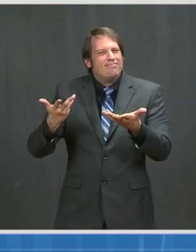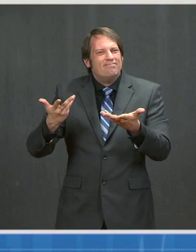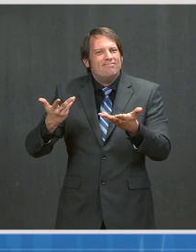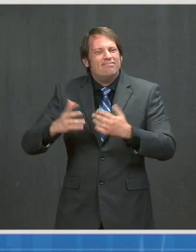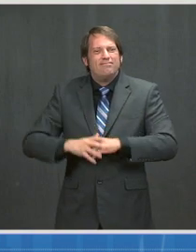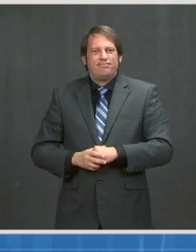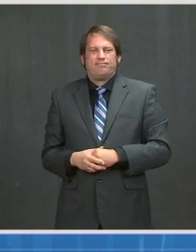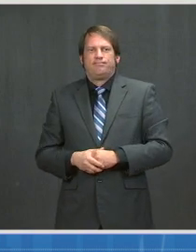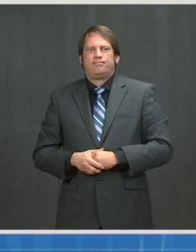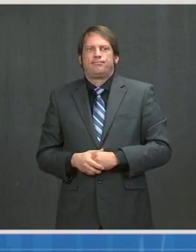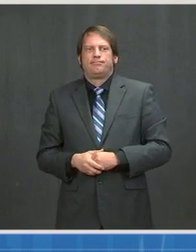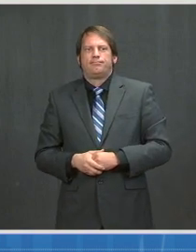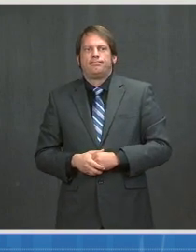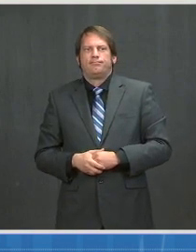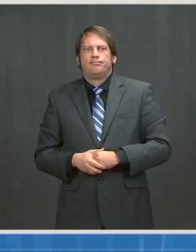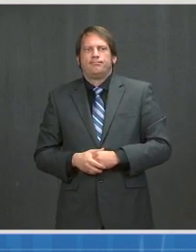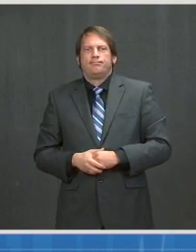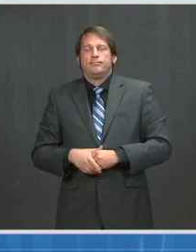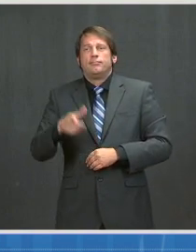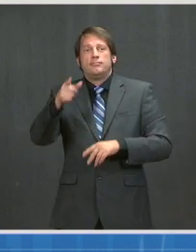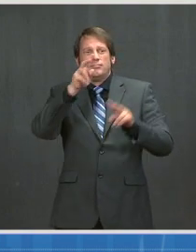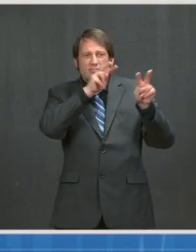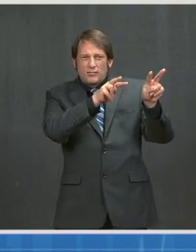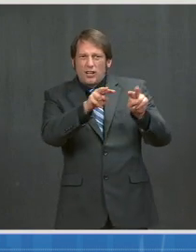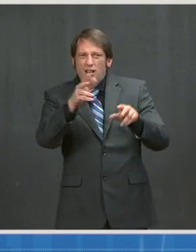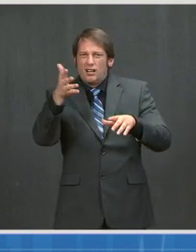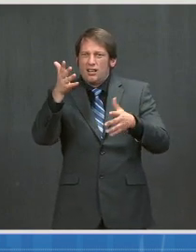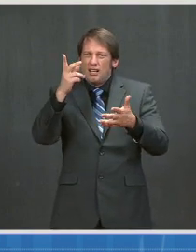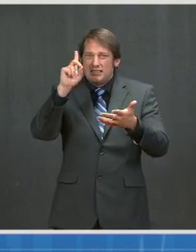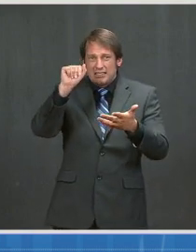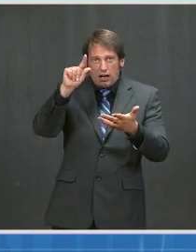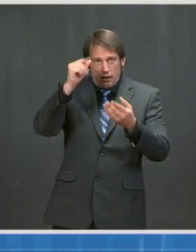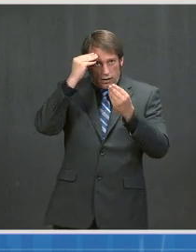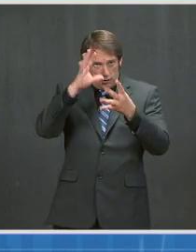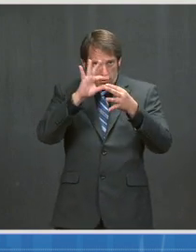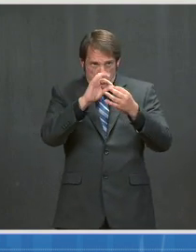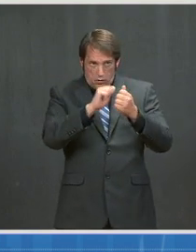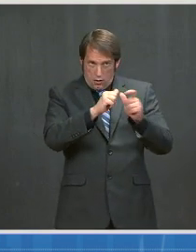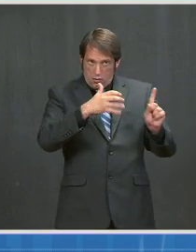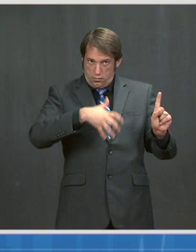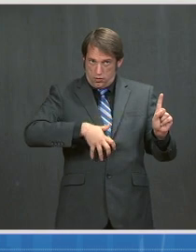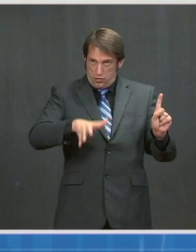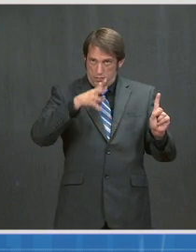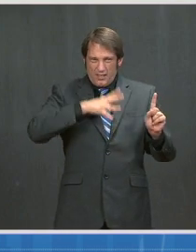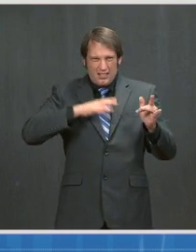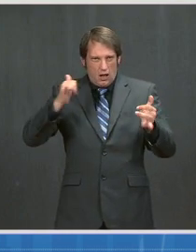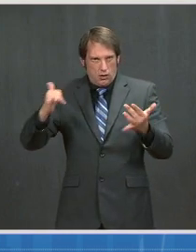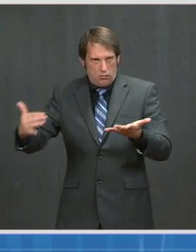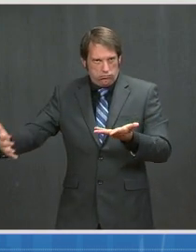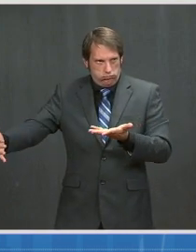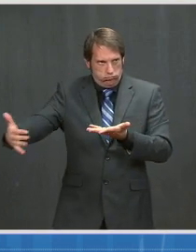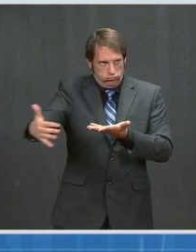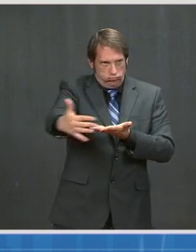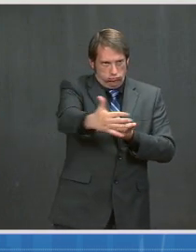individuals are currently being collected both by the company and by the CDC, and no specific safety